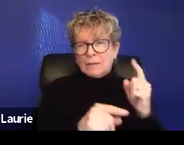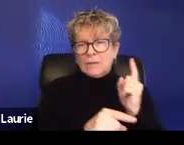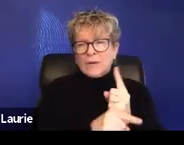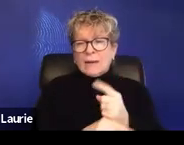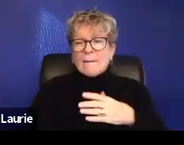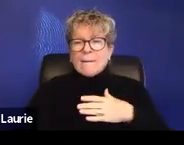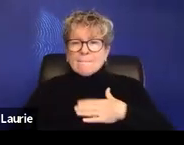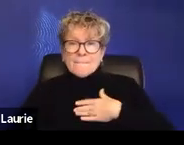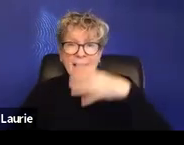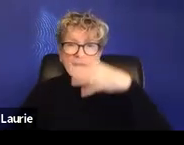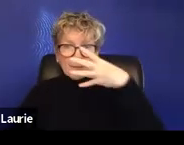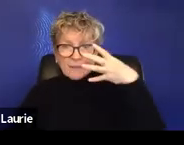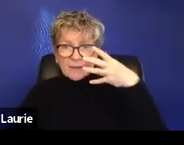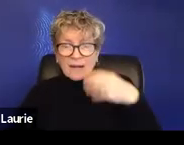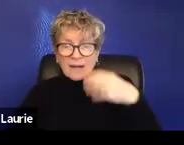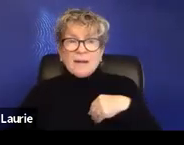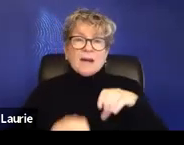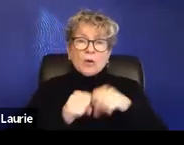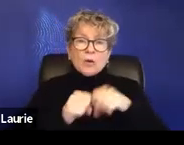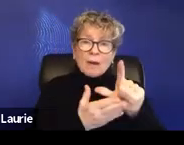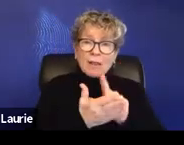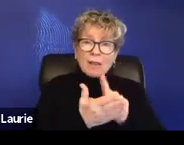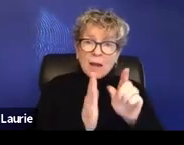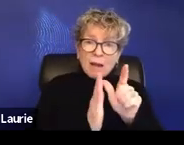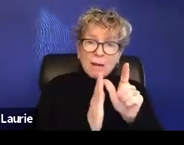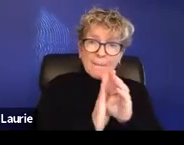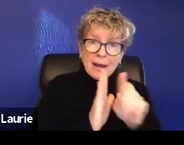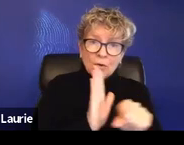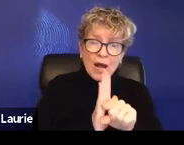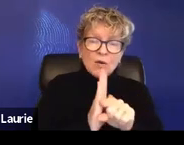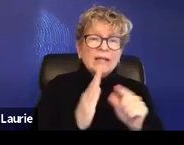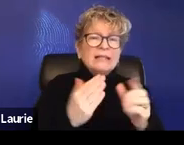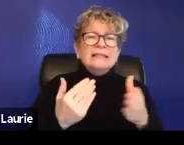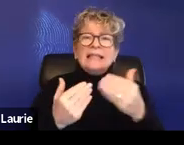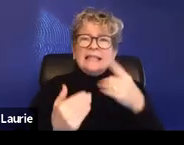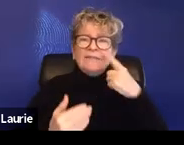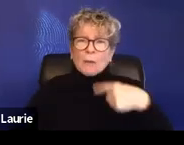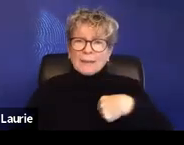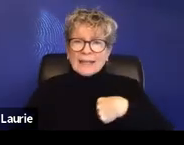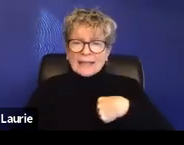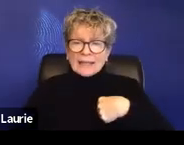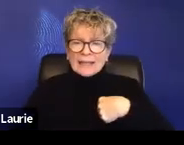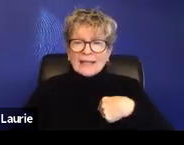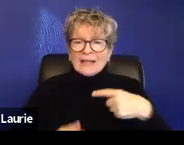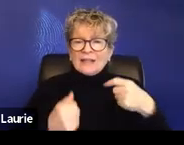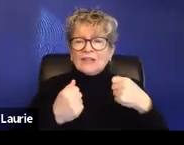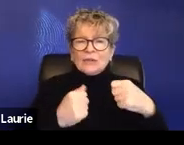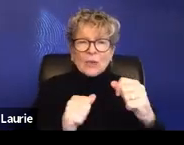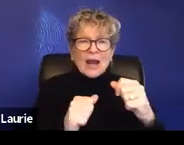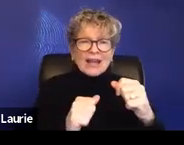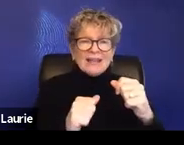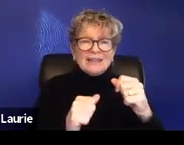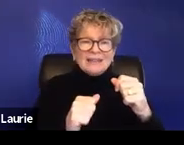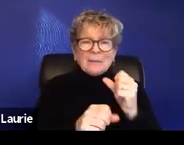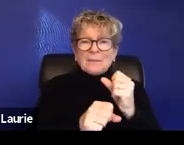immigration background and criminal law background, um, it'd be really easy for me to try to make every case fit immigration,